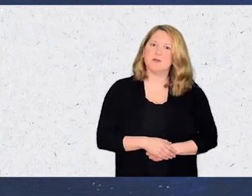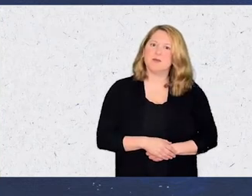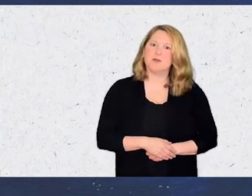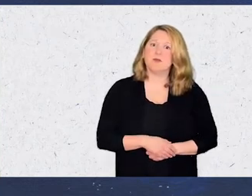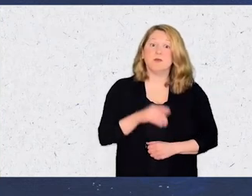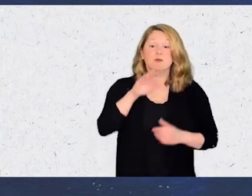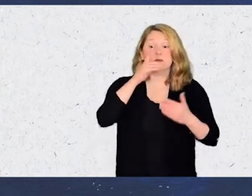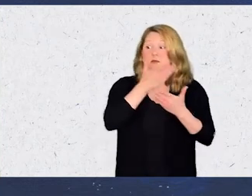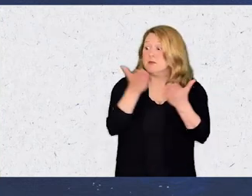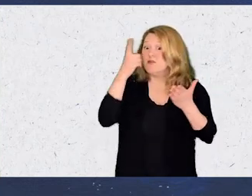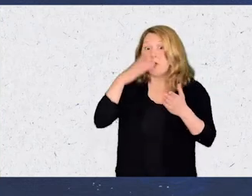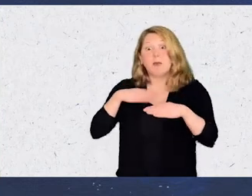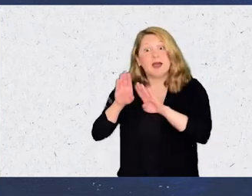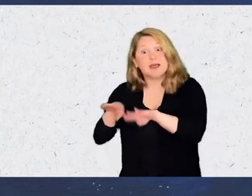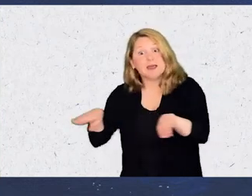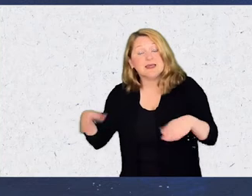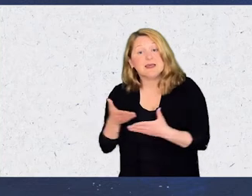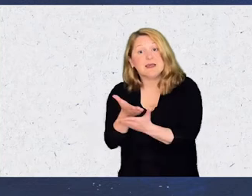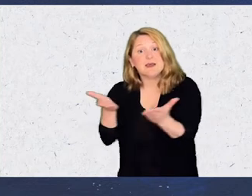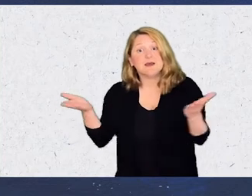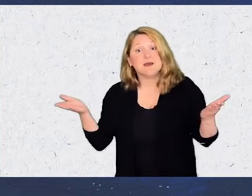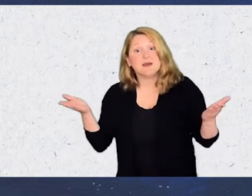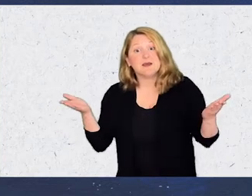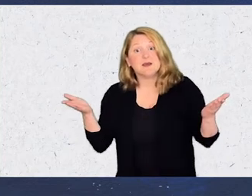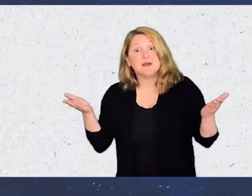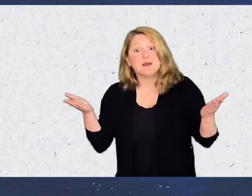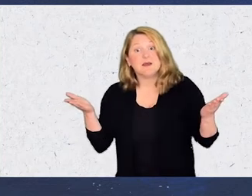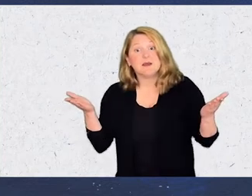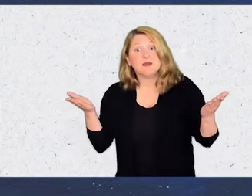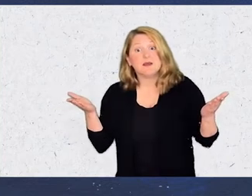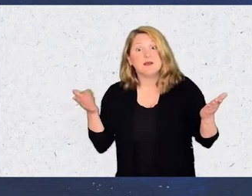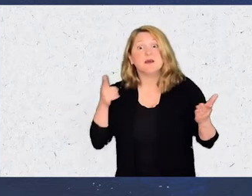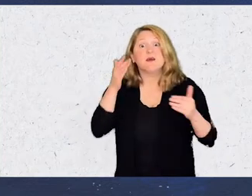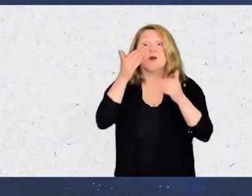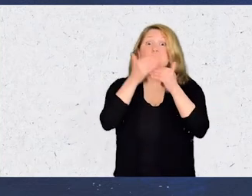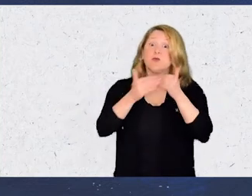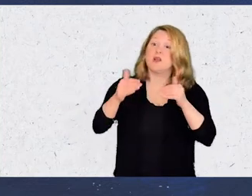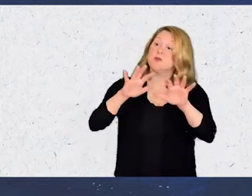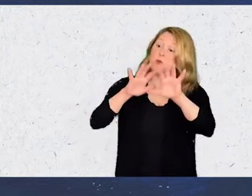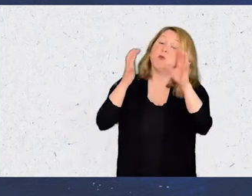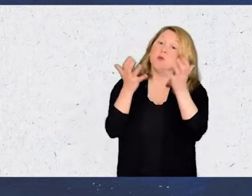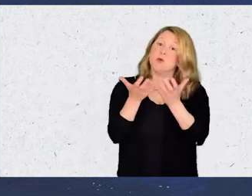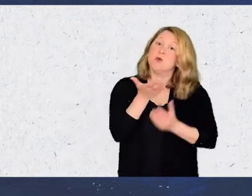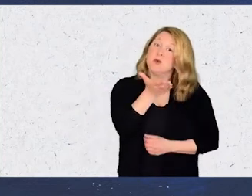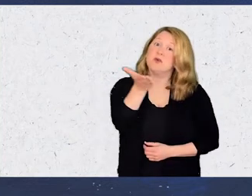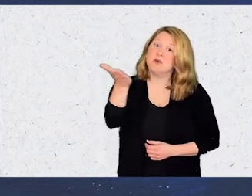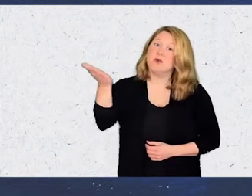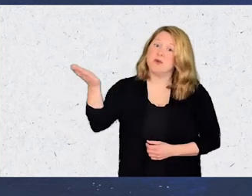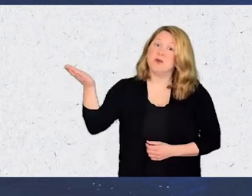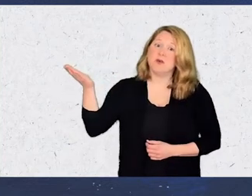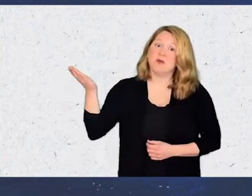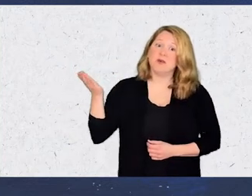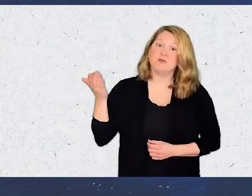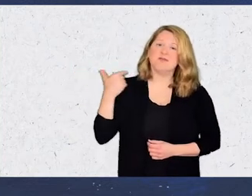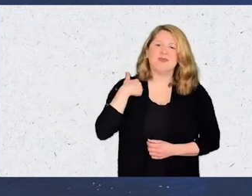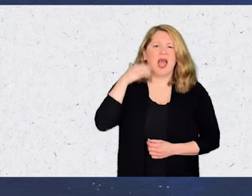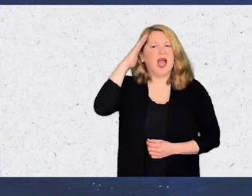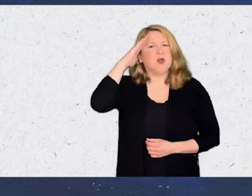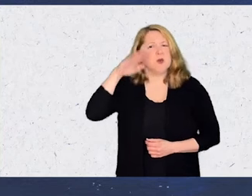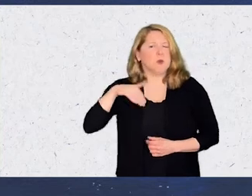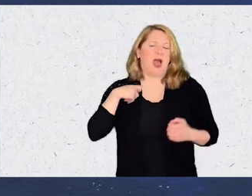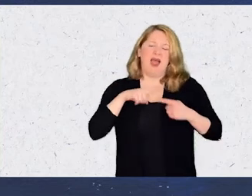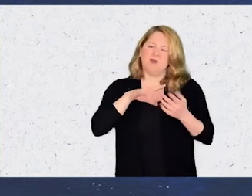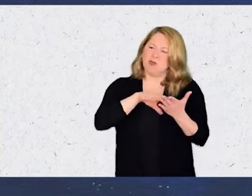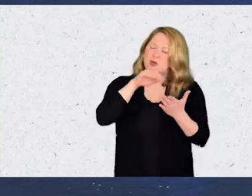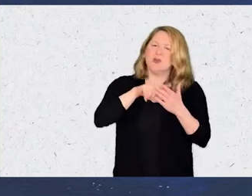But for my children and the rest of the world, I know that I